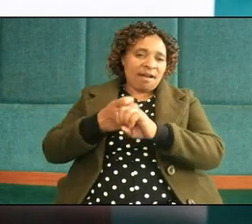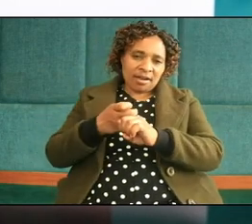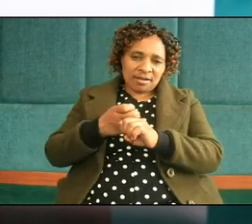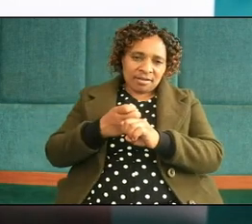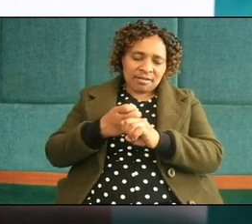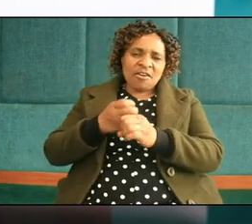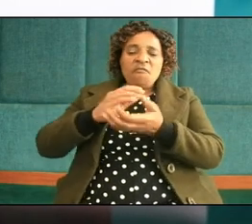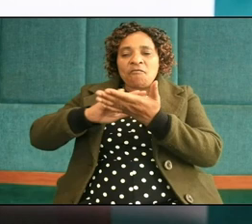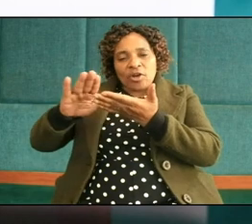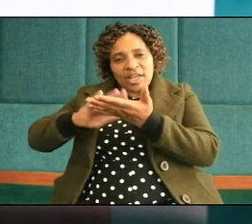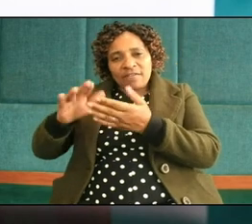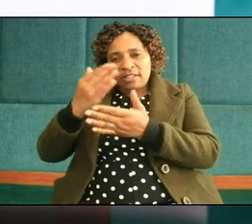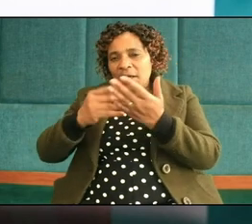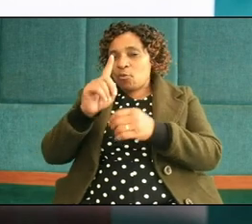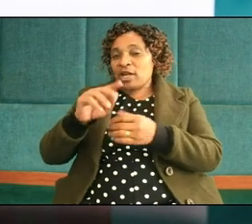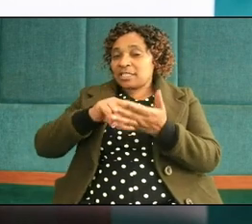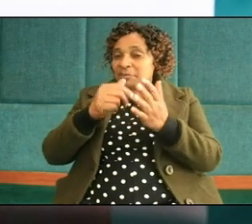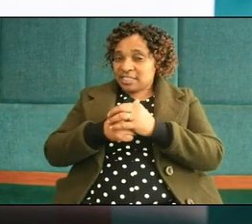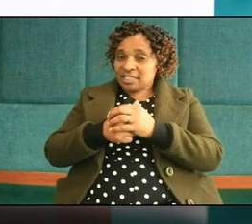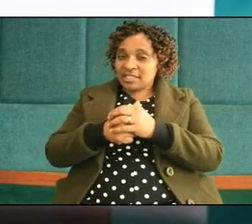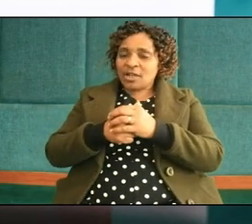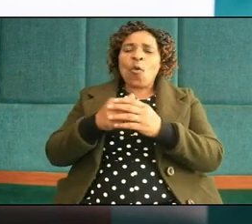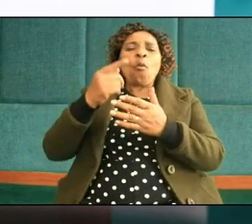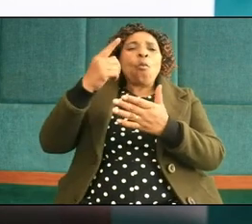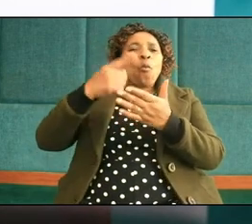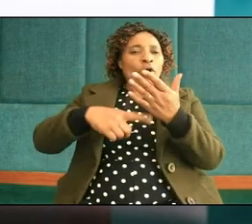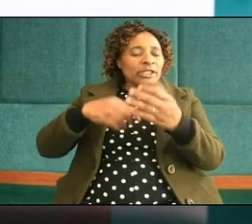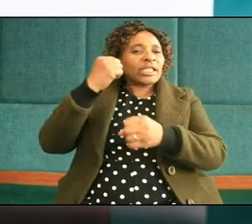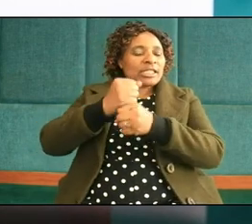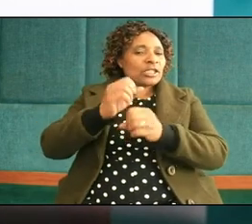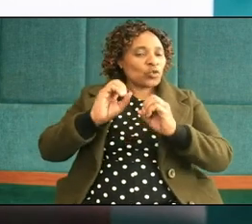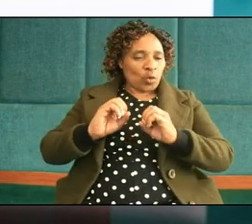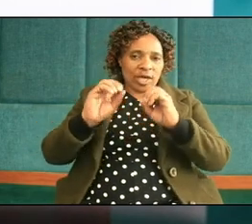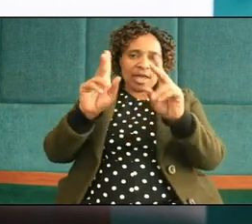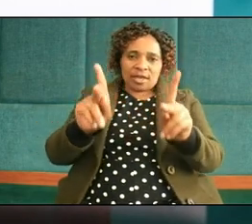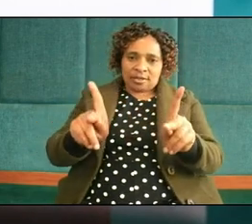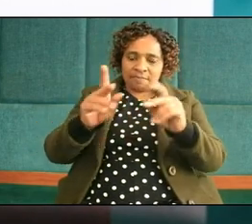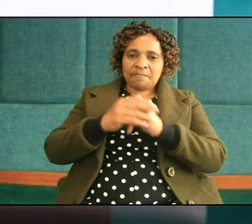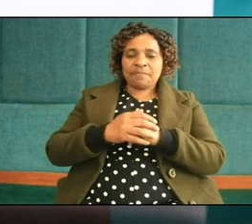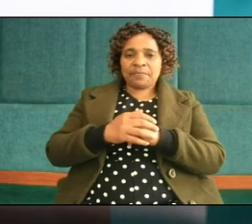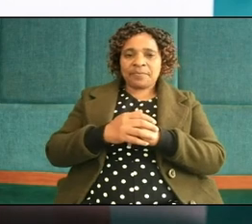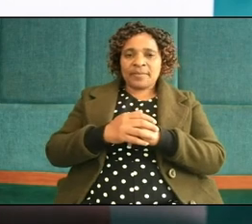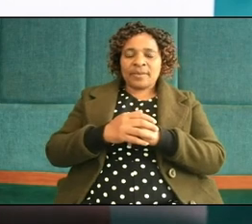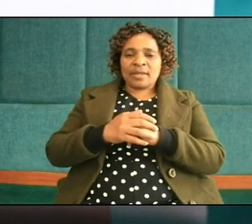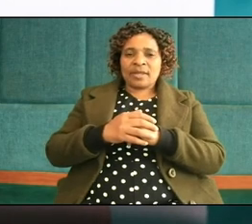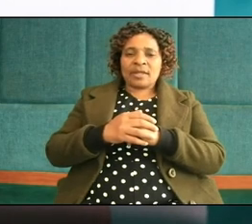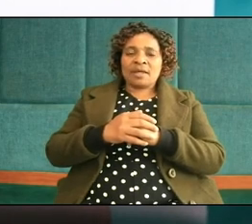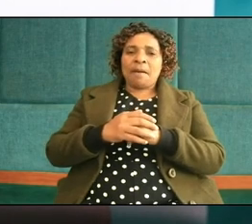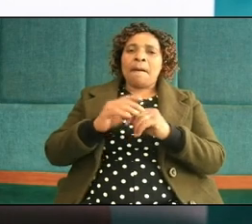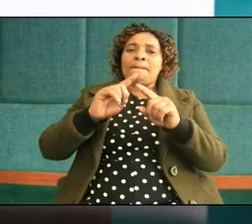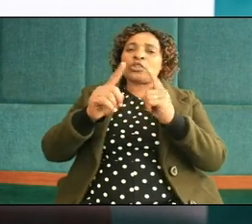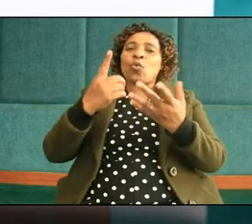forgiving someone mean that what they did was okay that what you experienced